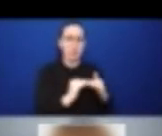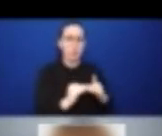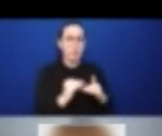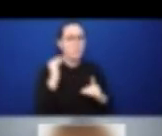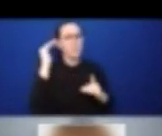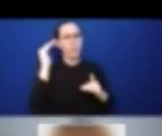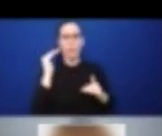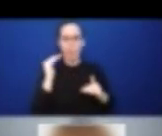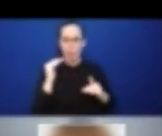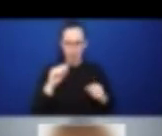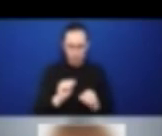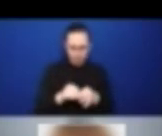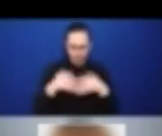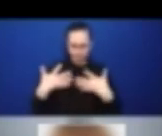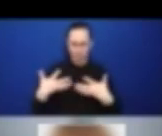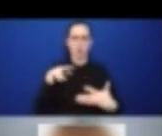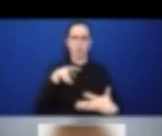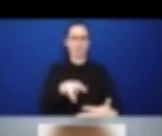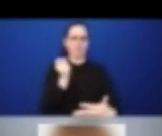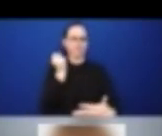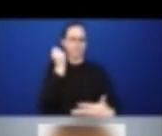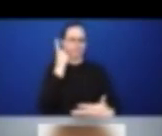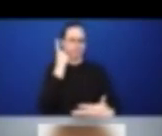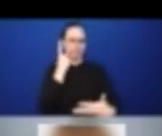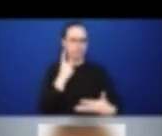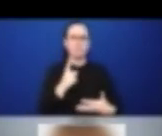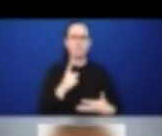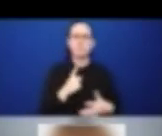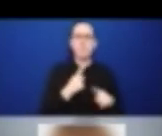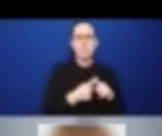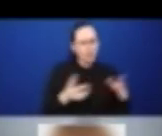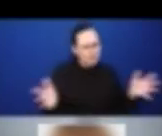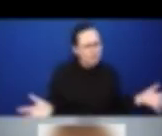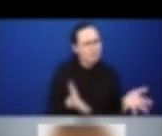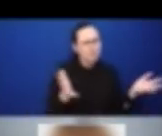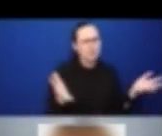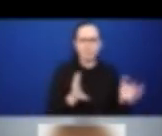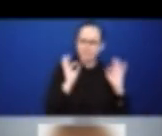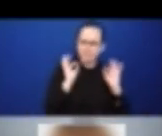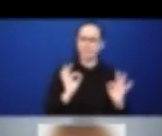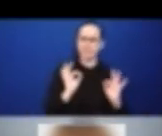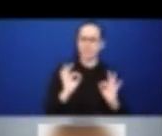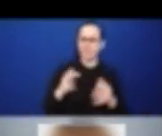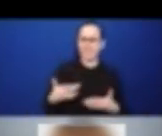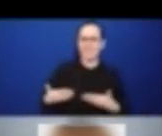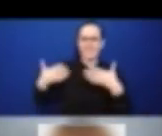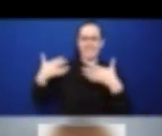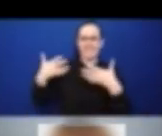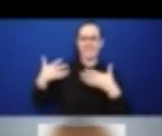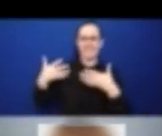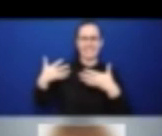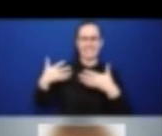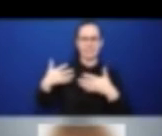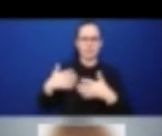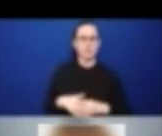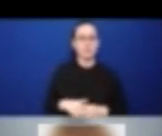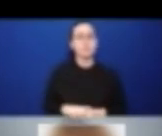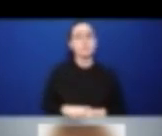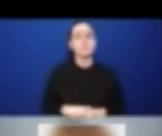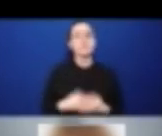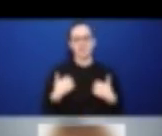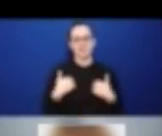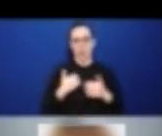promotion of national statistical standards. So I'll stop there. That was the end of